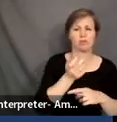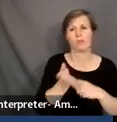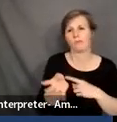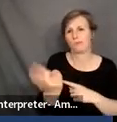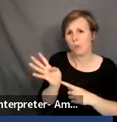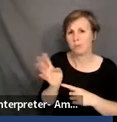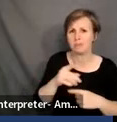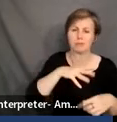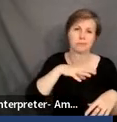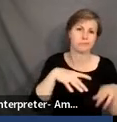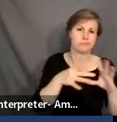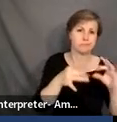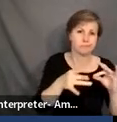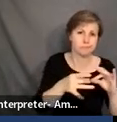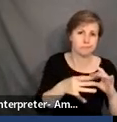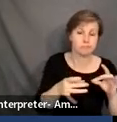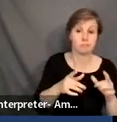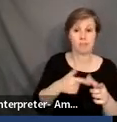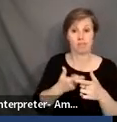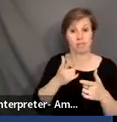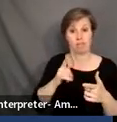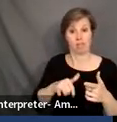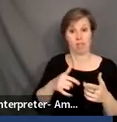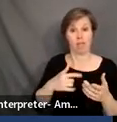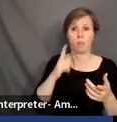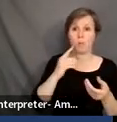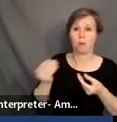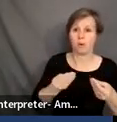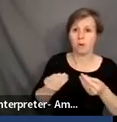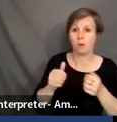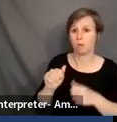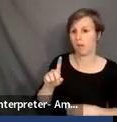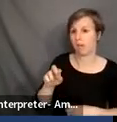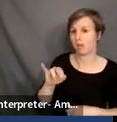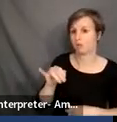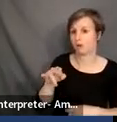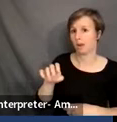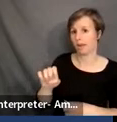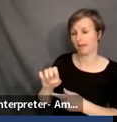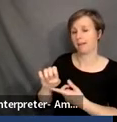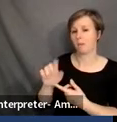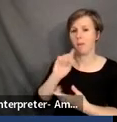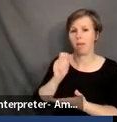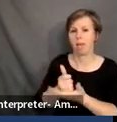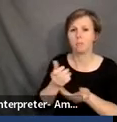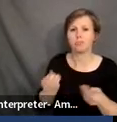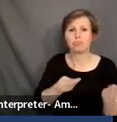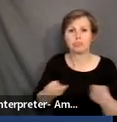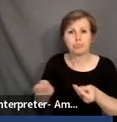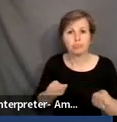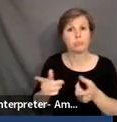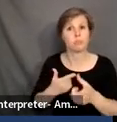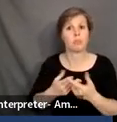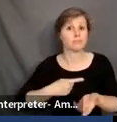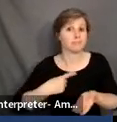talking points. And that part of the discussion will be moderated by Adrienne Brandenburg. And then we're going to have a